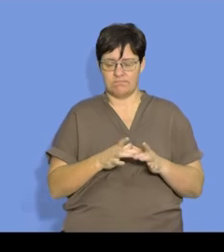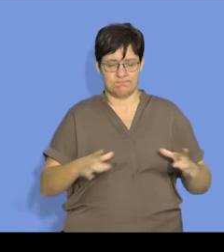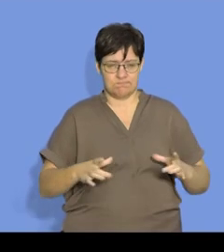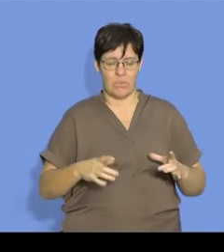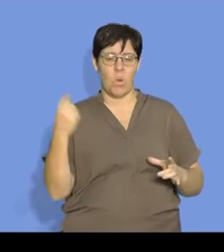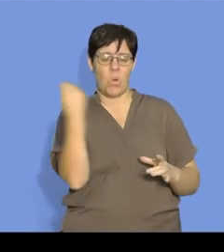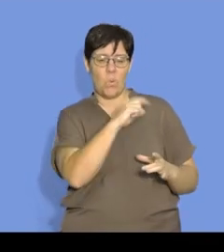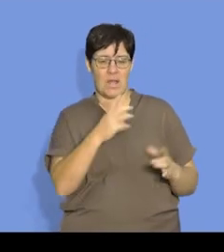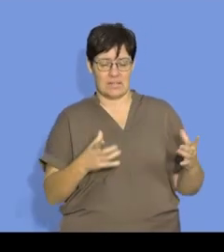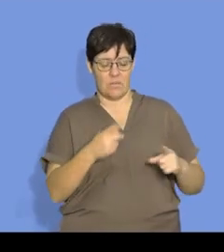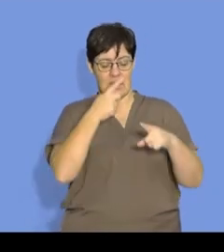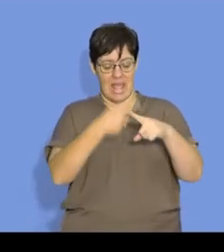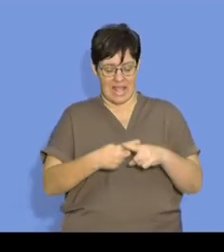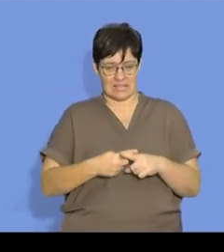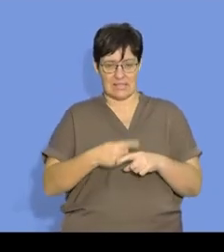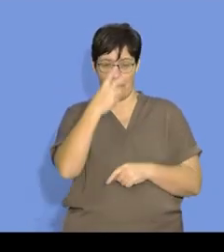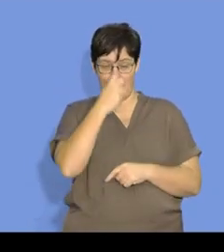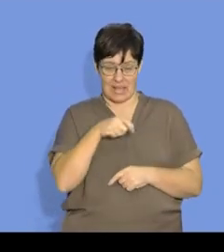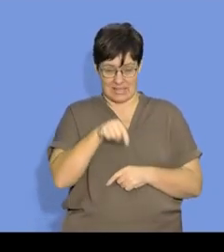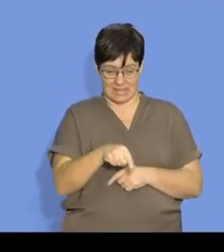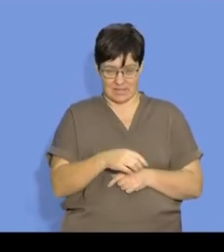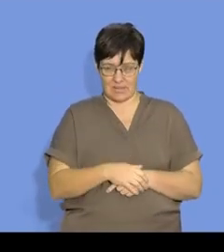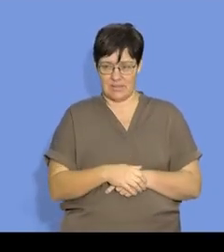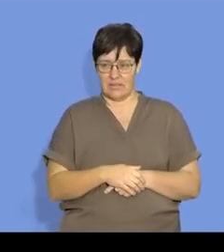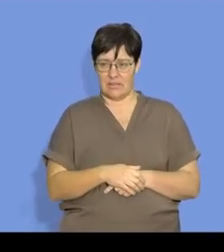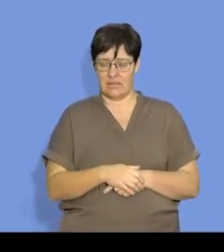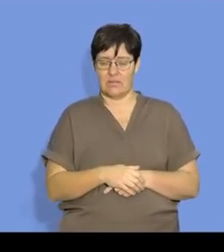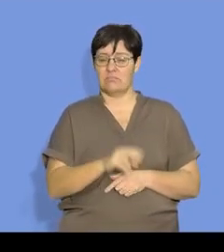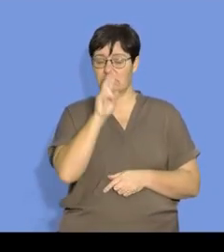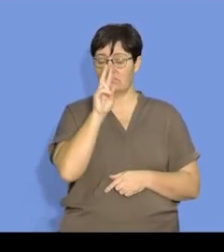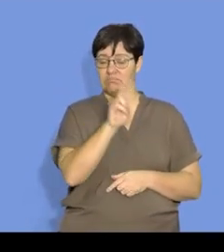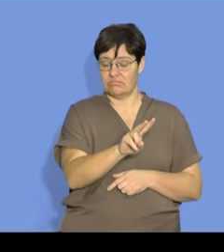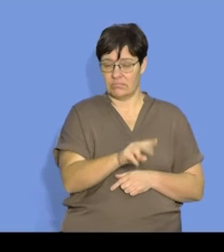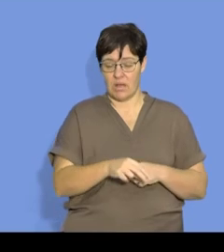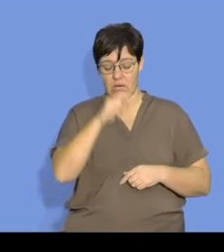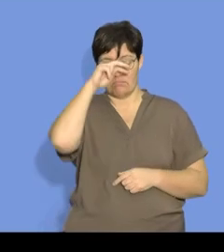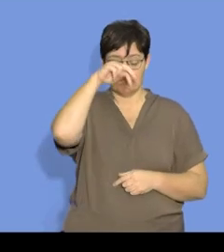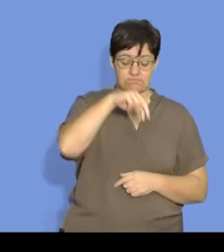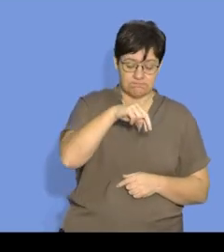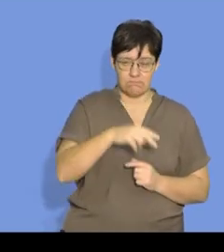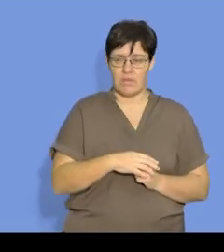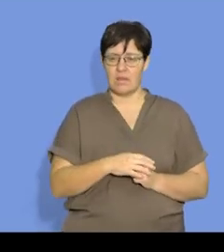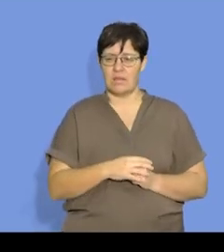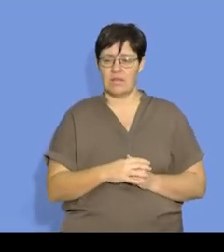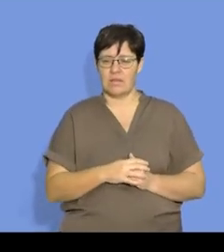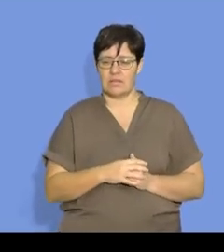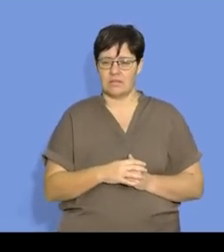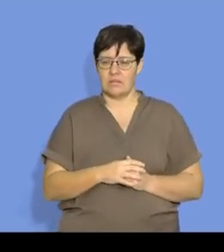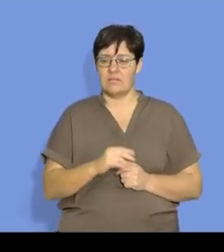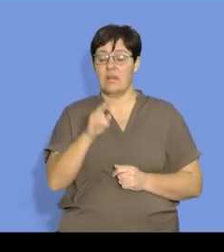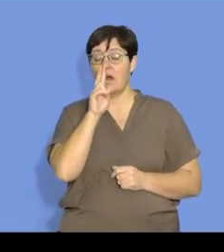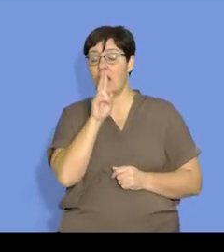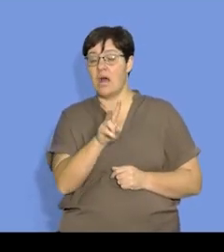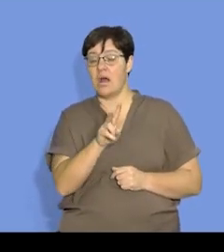black X at the bottom. We look from the top, then we can see as soon